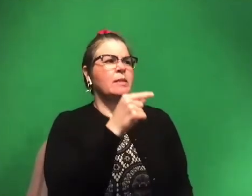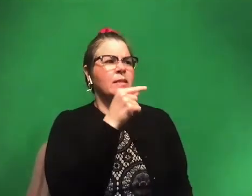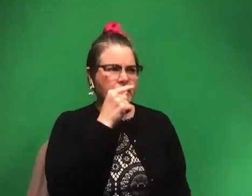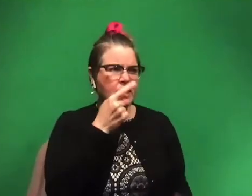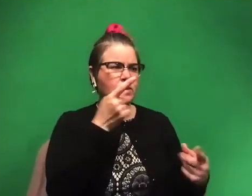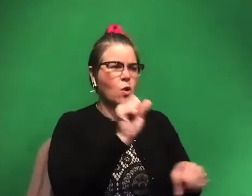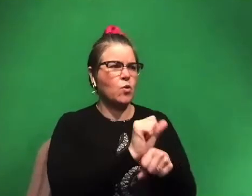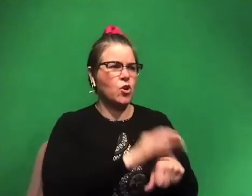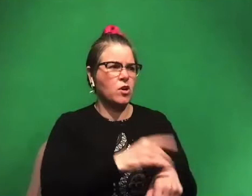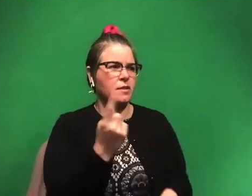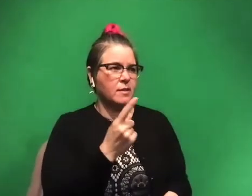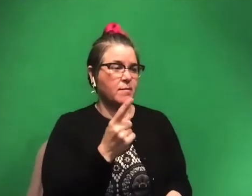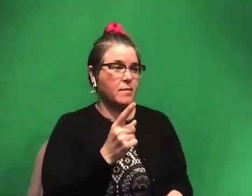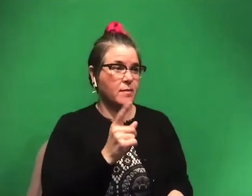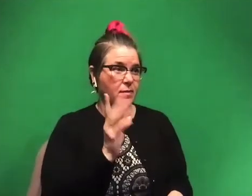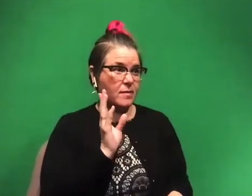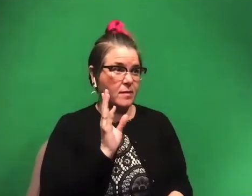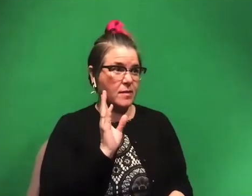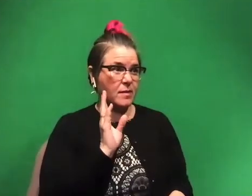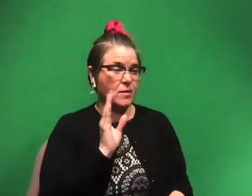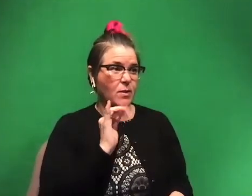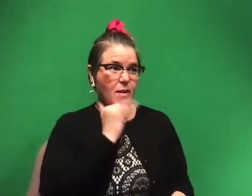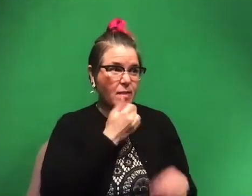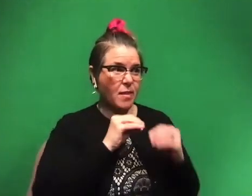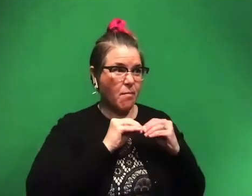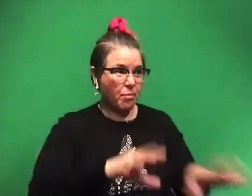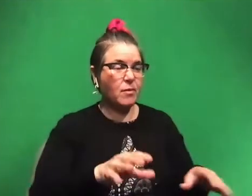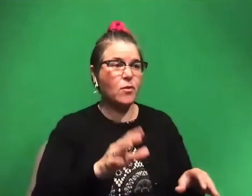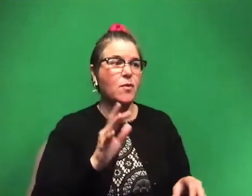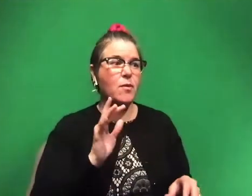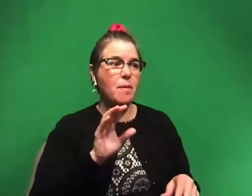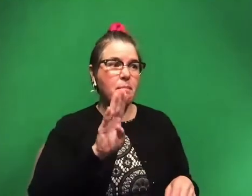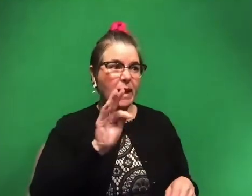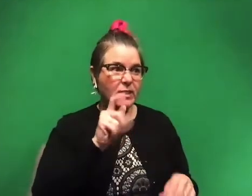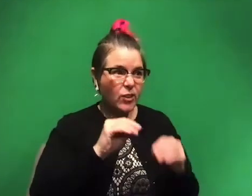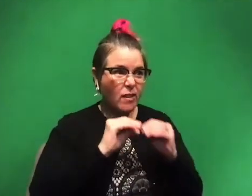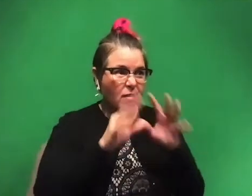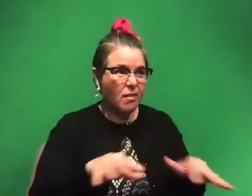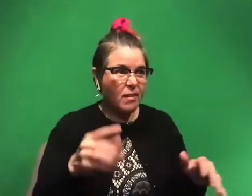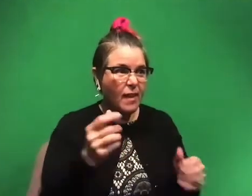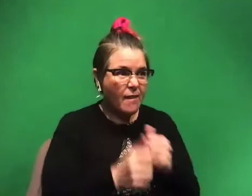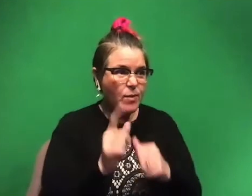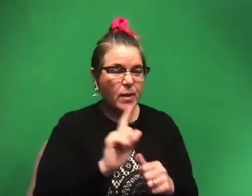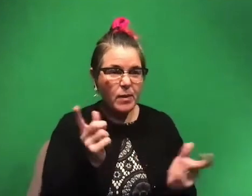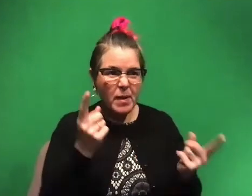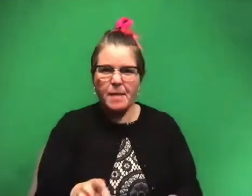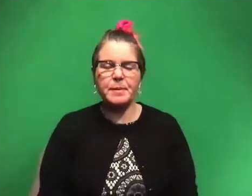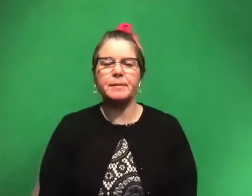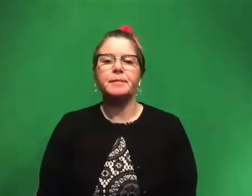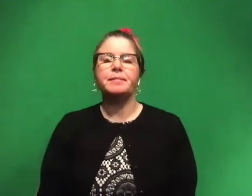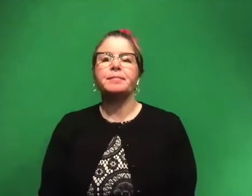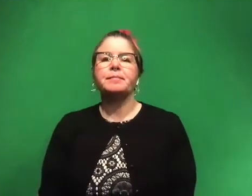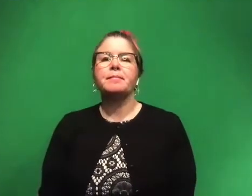on something? Will you chip something, spray dust, splash bacteria everywhere? Like what happens? So, um,